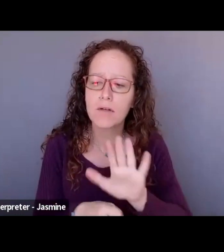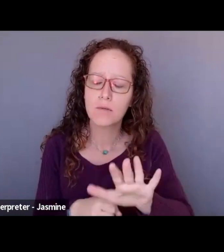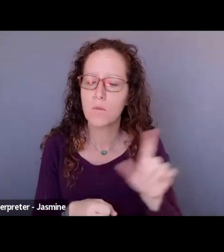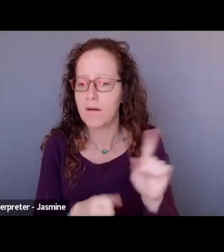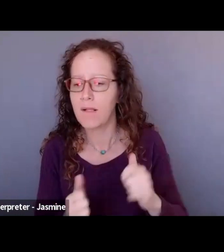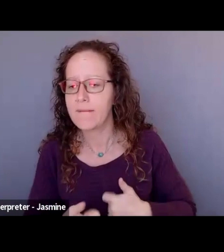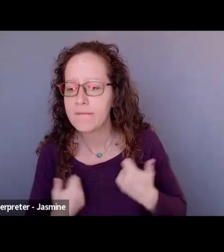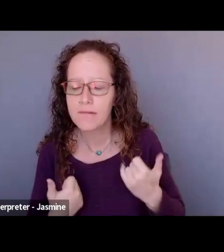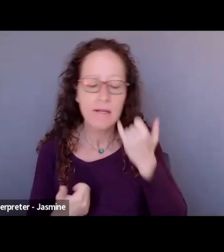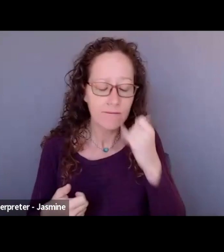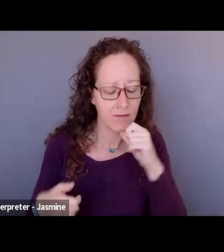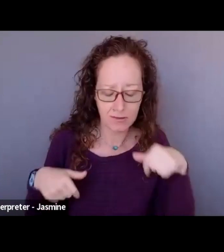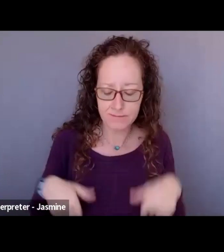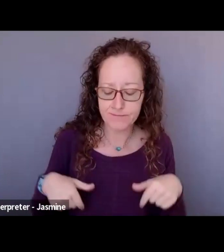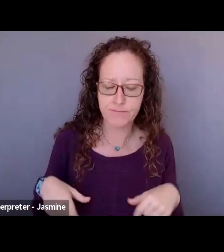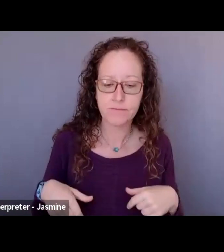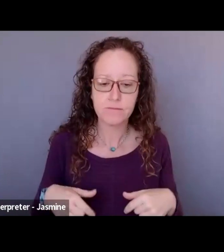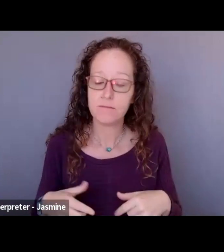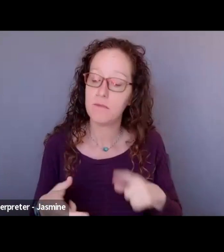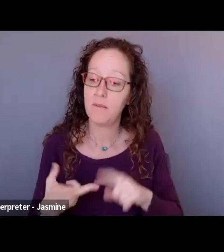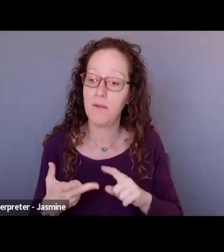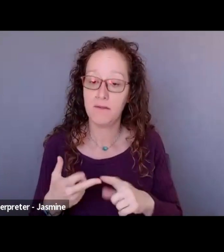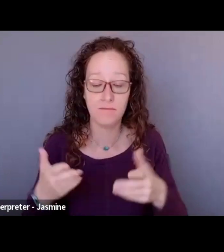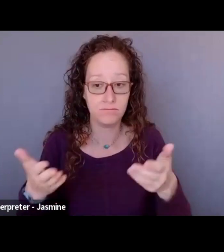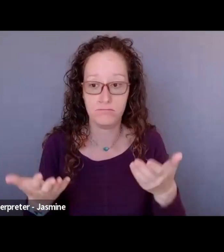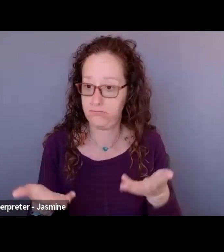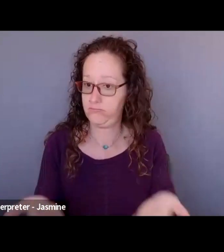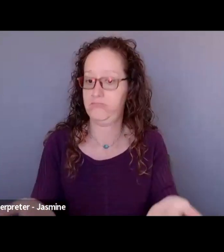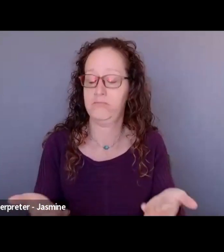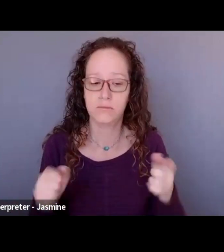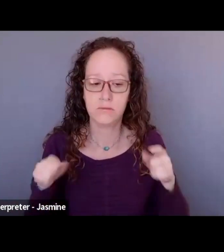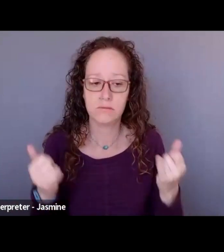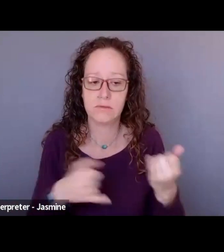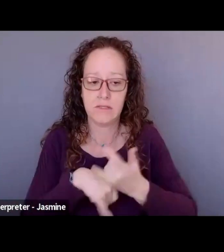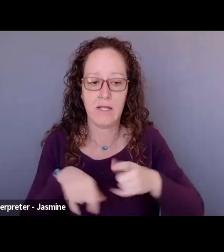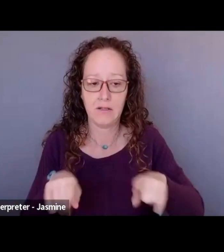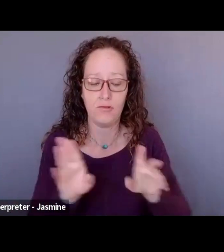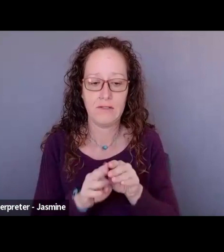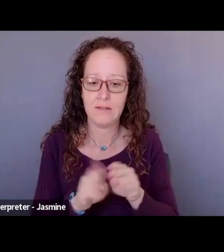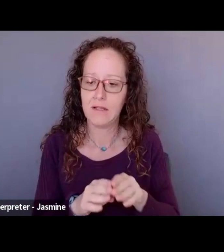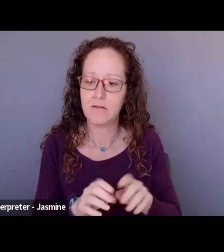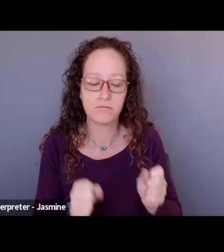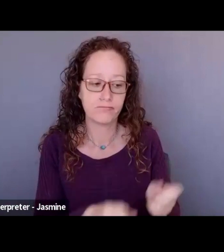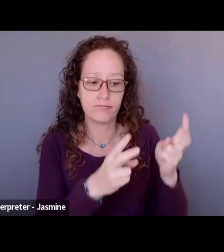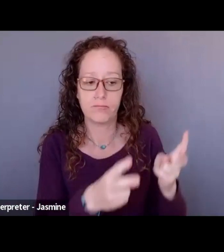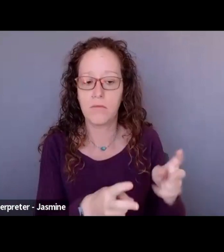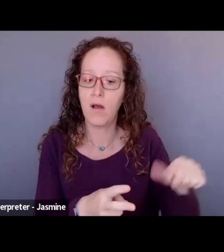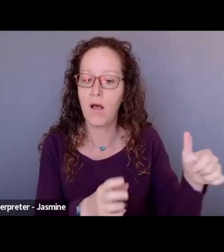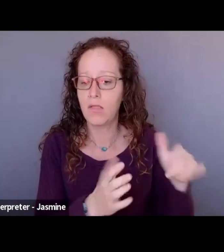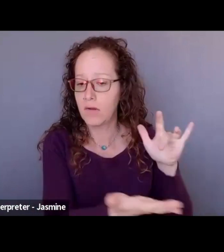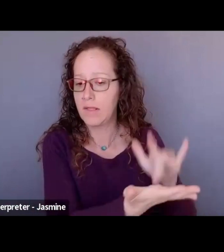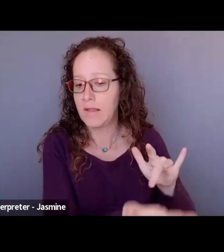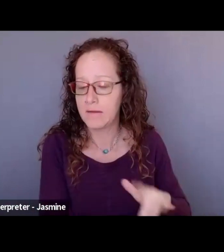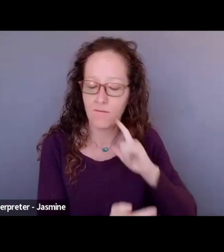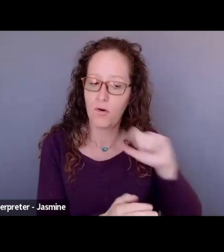I also welcome you throughout today's session to put links in the chat for other organizations that you would like to highlight to folks on the call